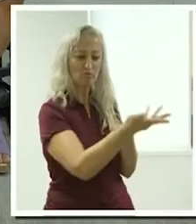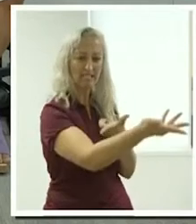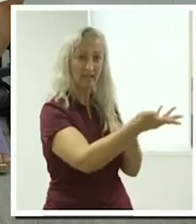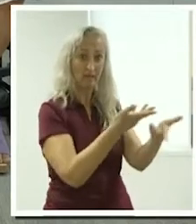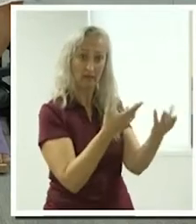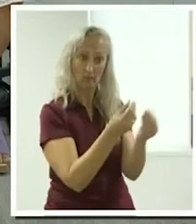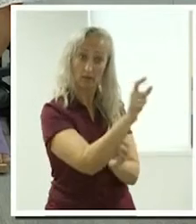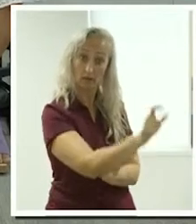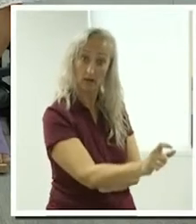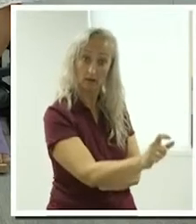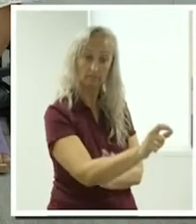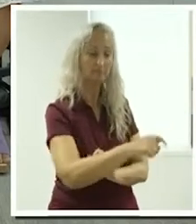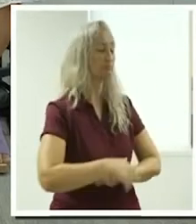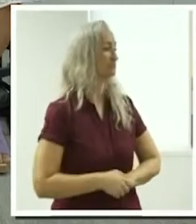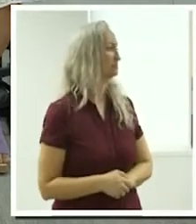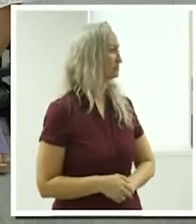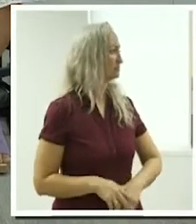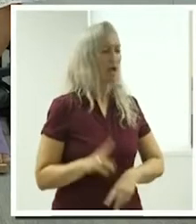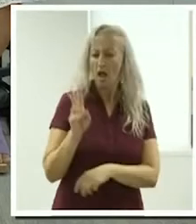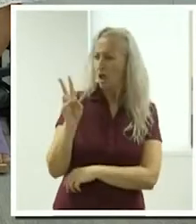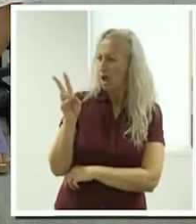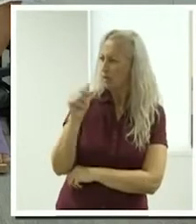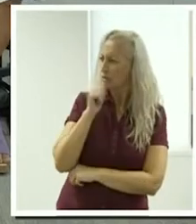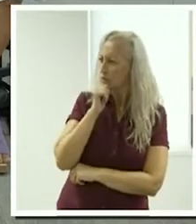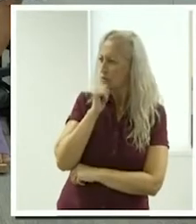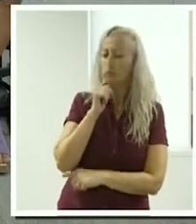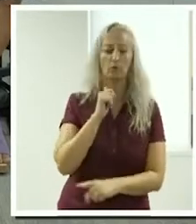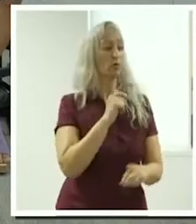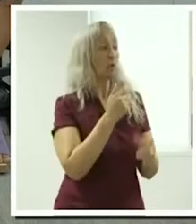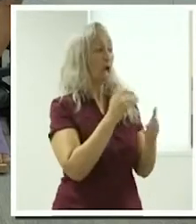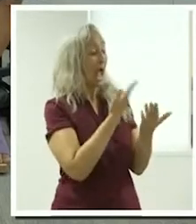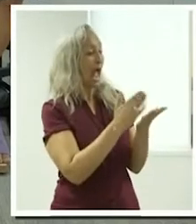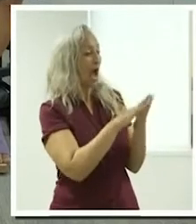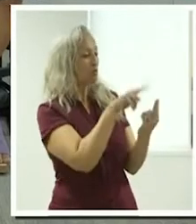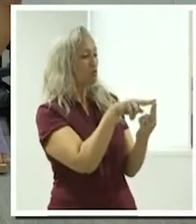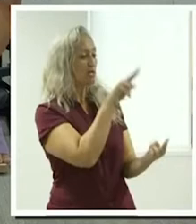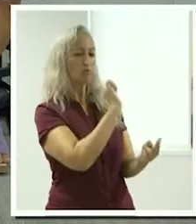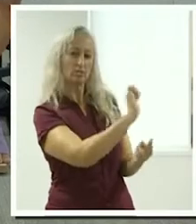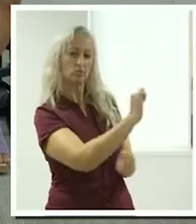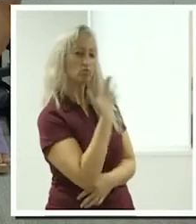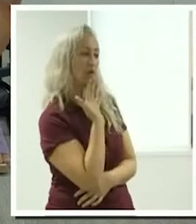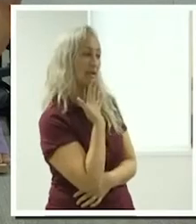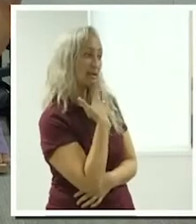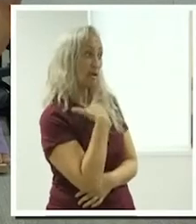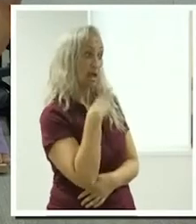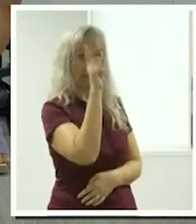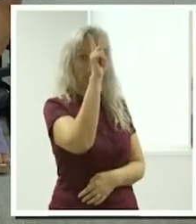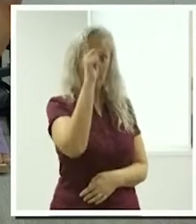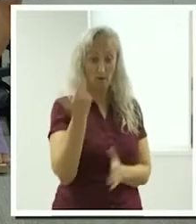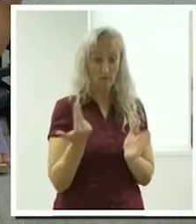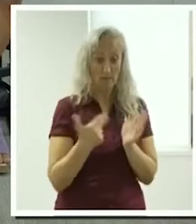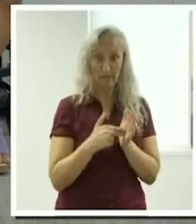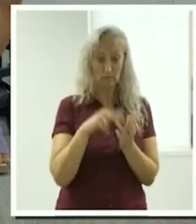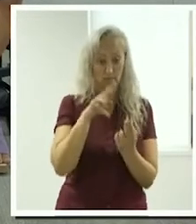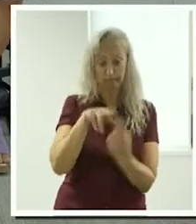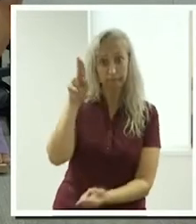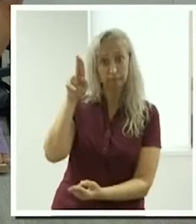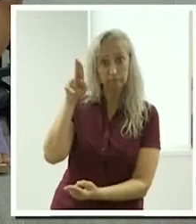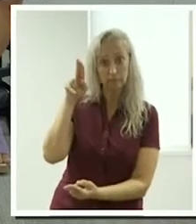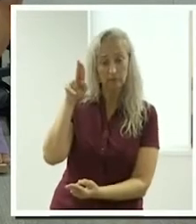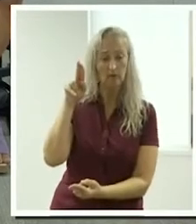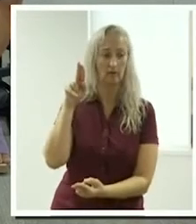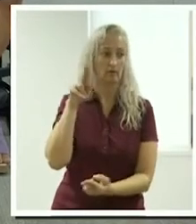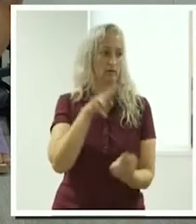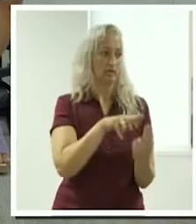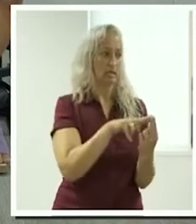I Sorry, what was that? Putting up your rates. Because, look, if we just think right now, petrol prices have gone through the roof. That's a cost